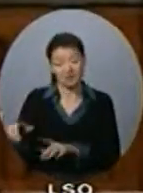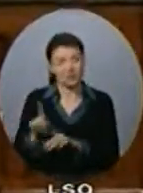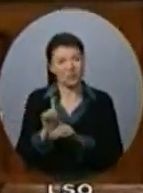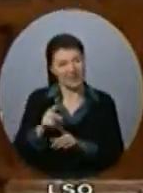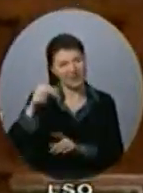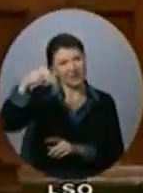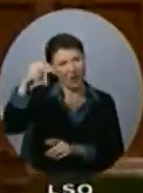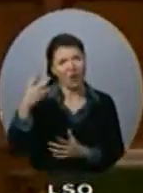Thank you. Thank Thank you.